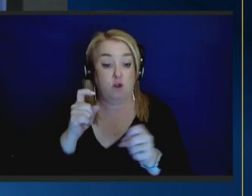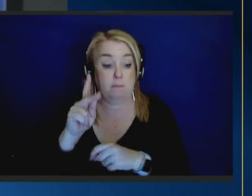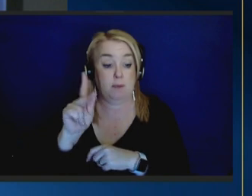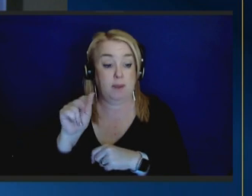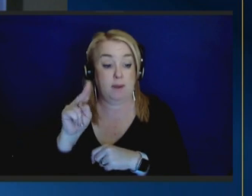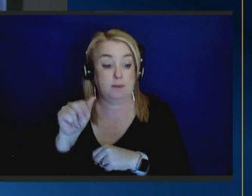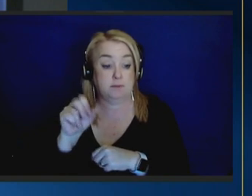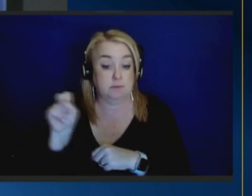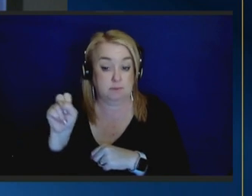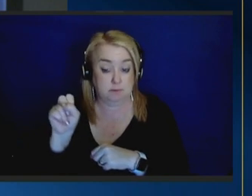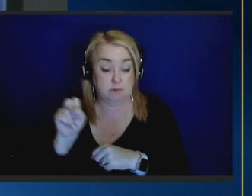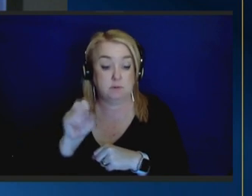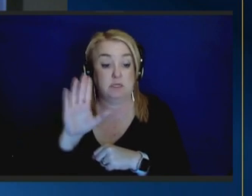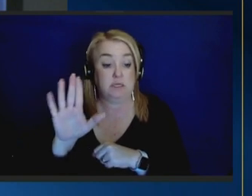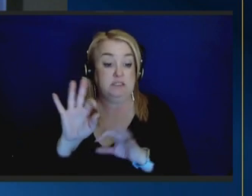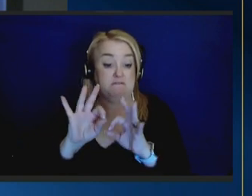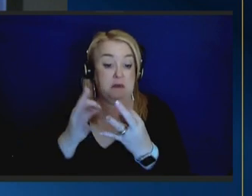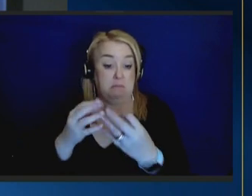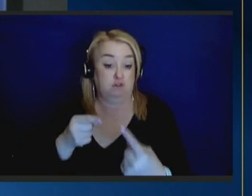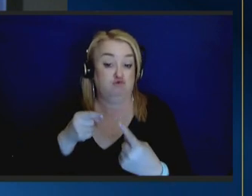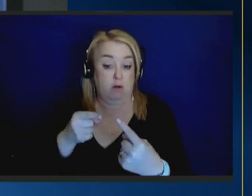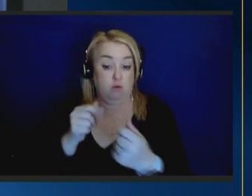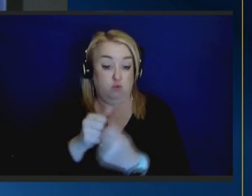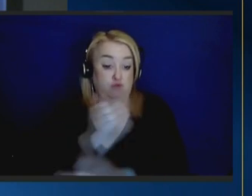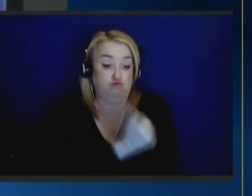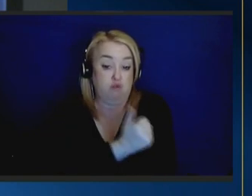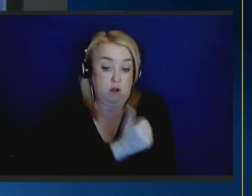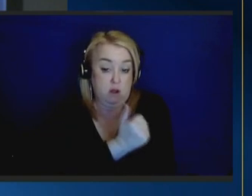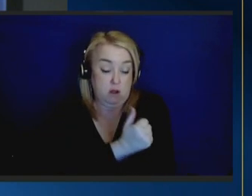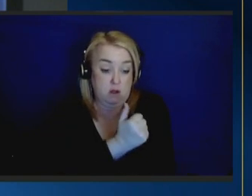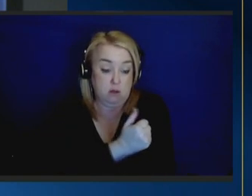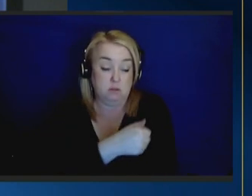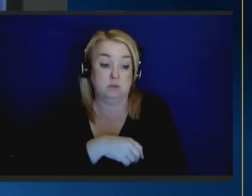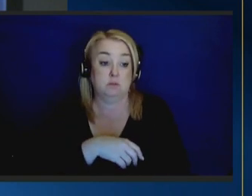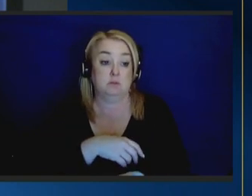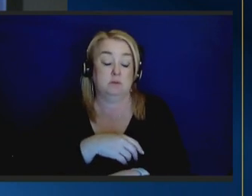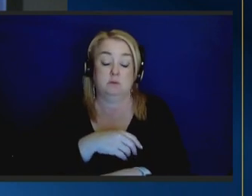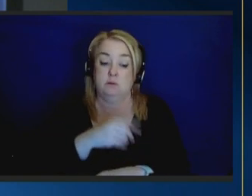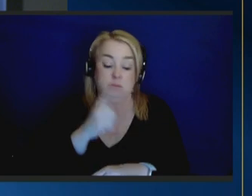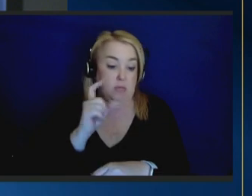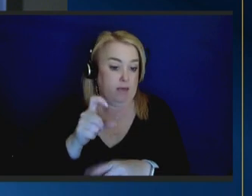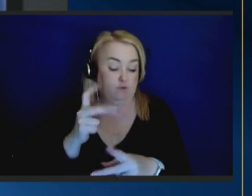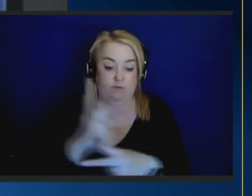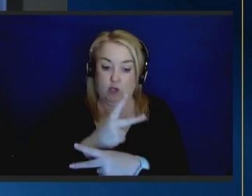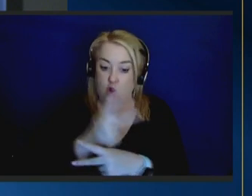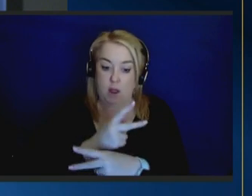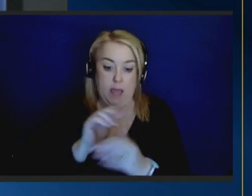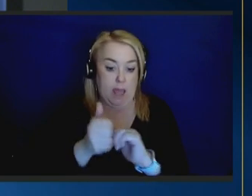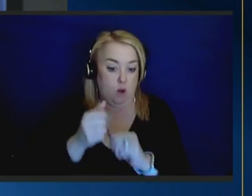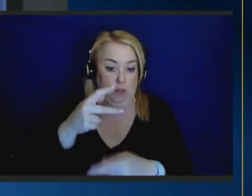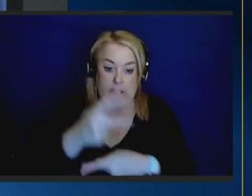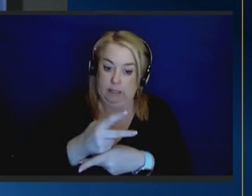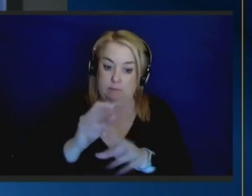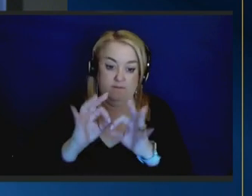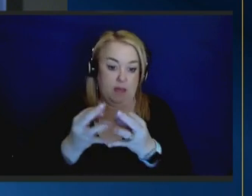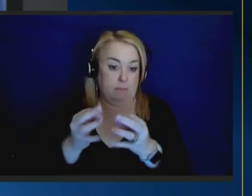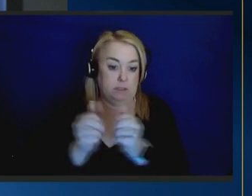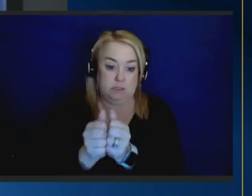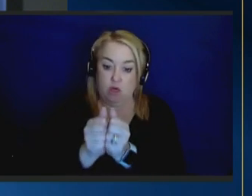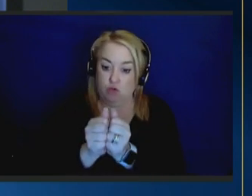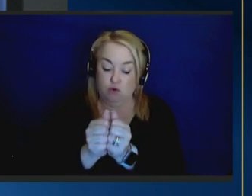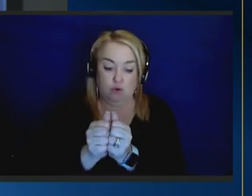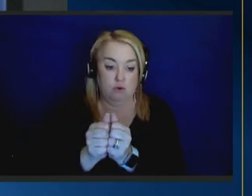family member who was struggling with drug use and had to figure out a way to keep the family to get together he was able to turn to